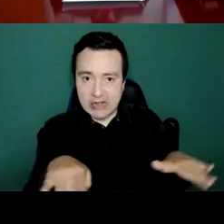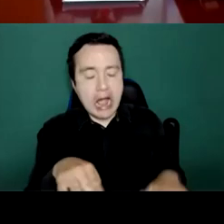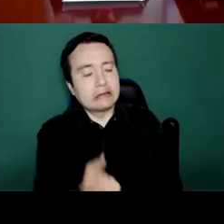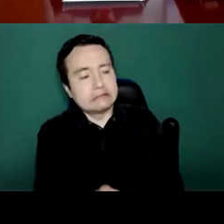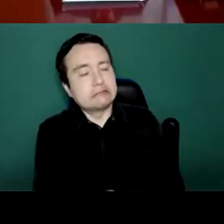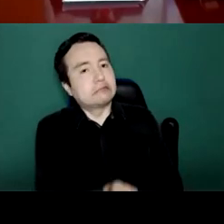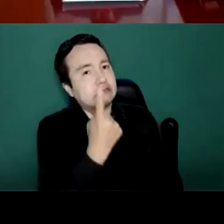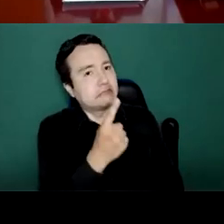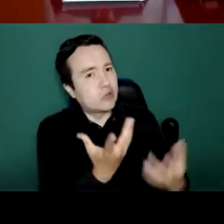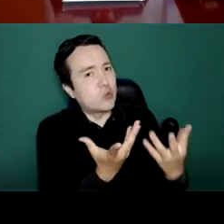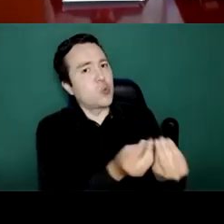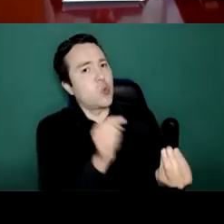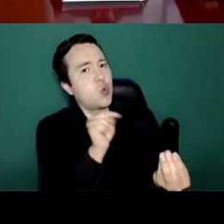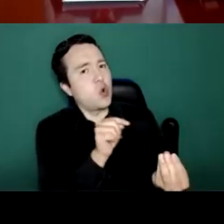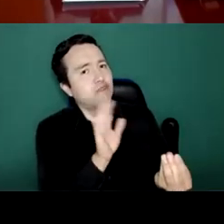families.